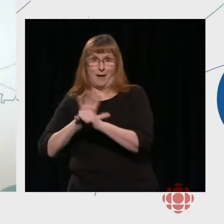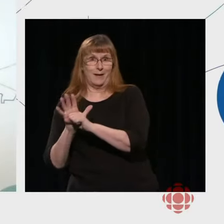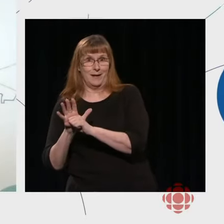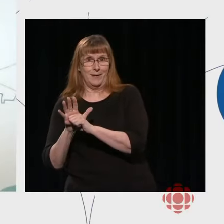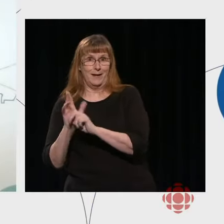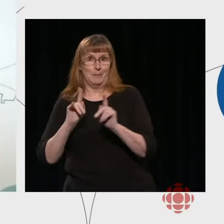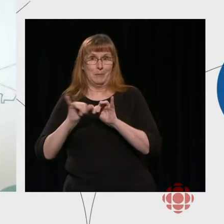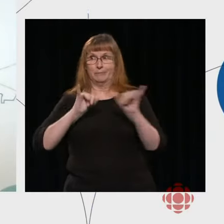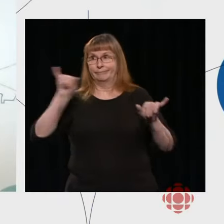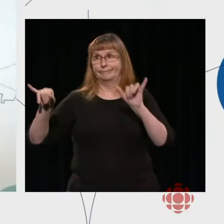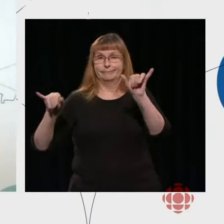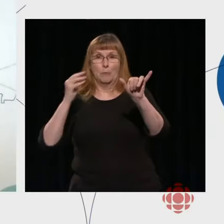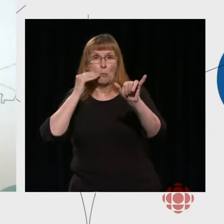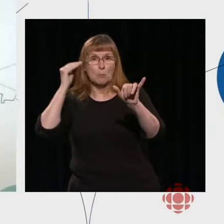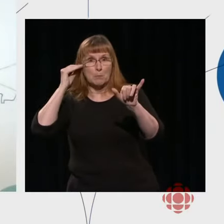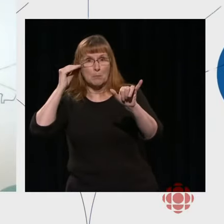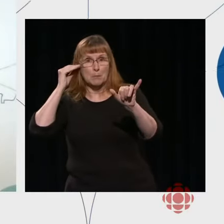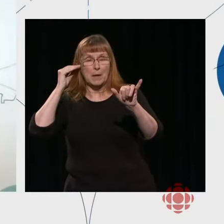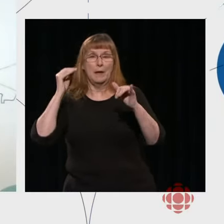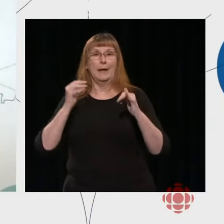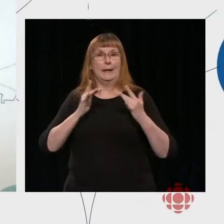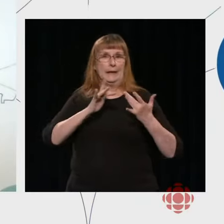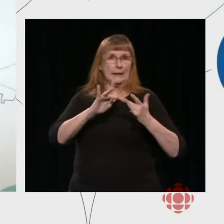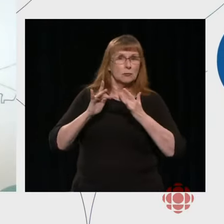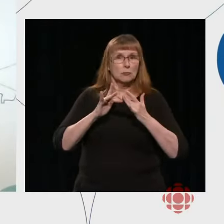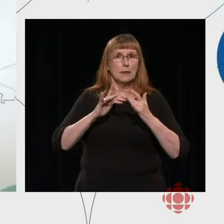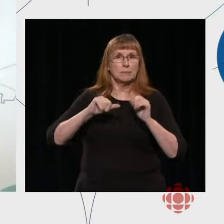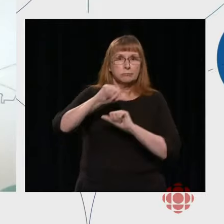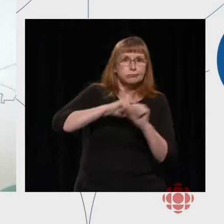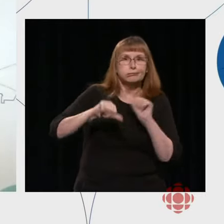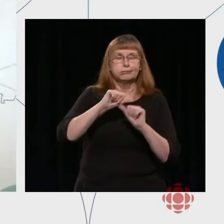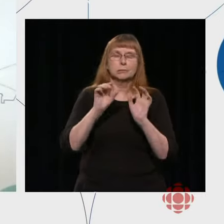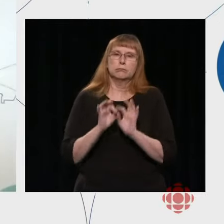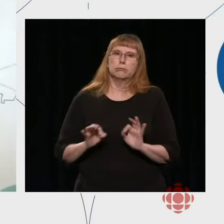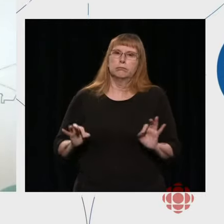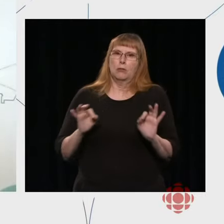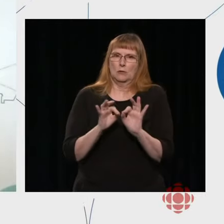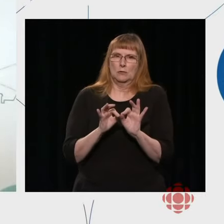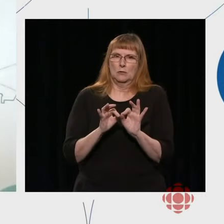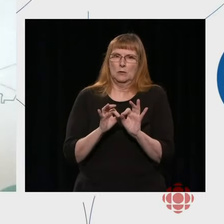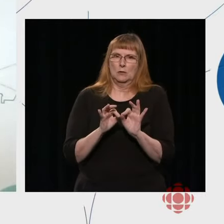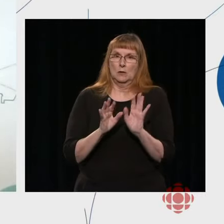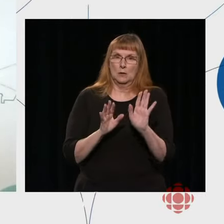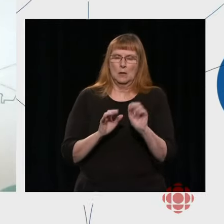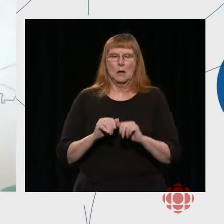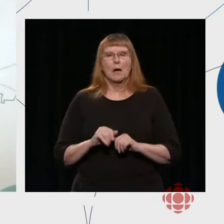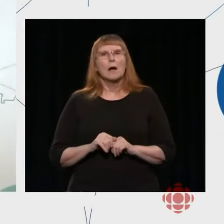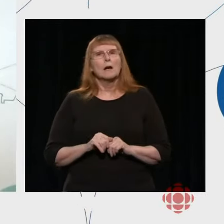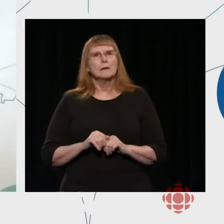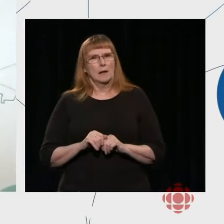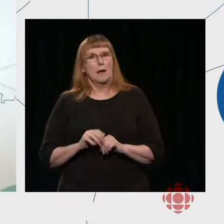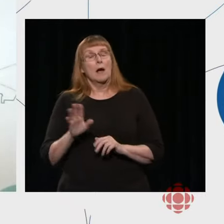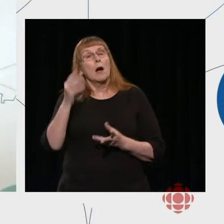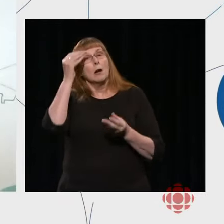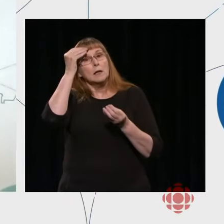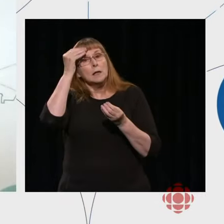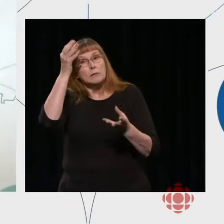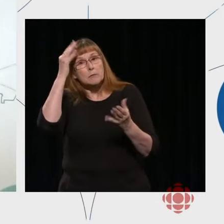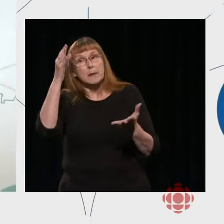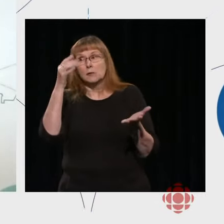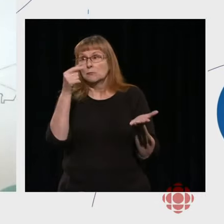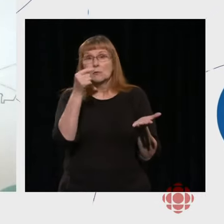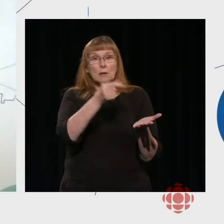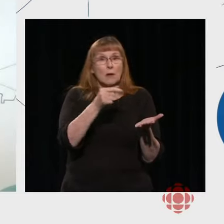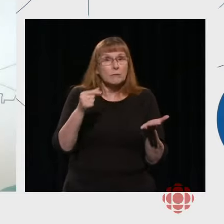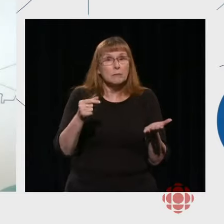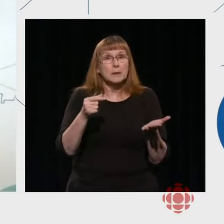the Internet is more and more important. So here's the question. Information coming from the government is precious, especially during a crisis. And